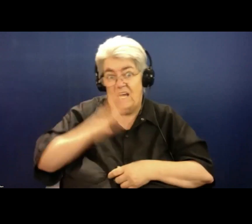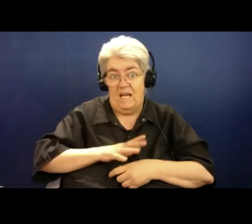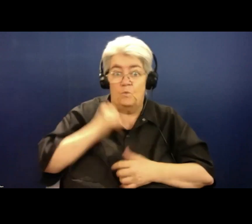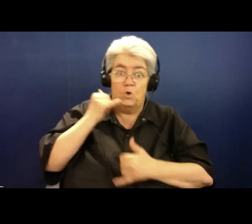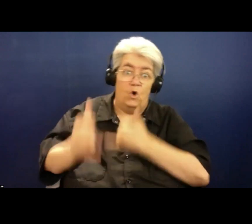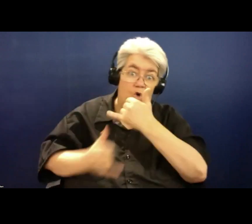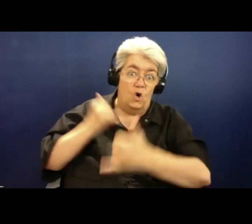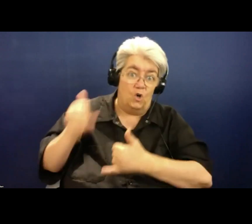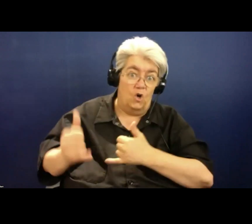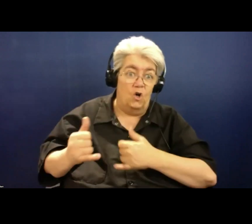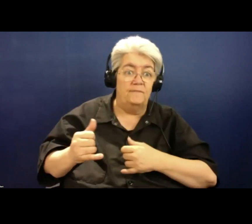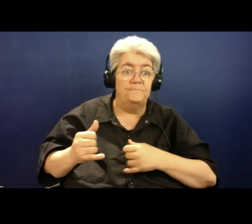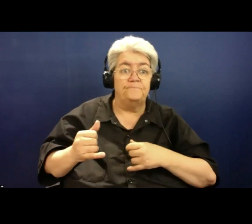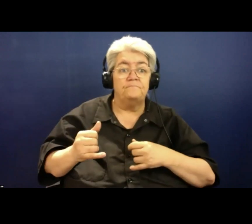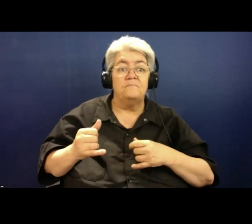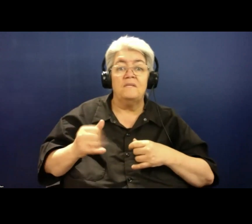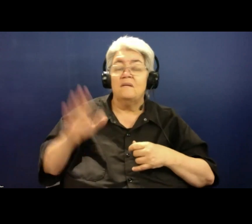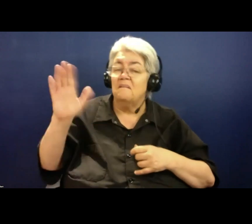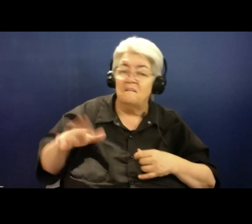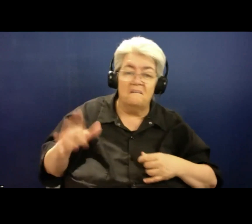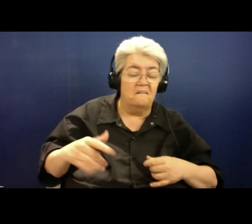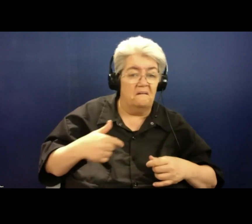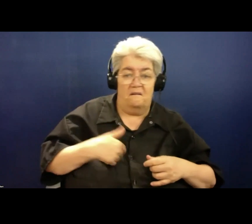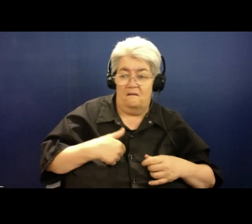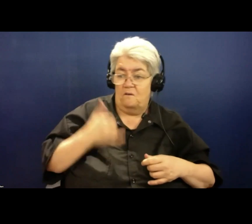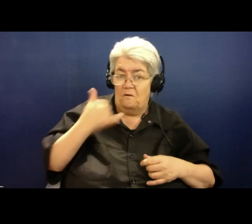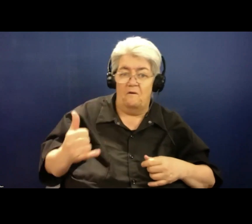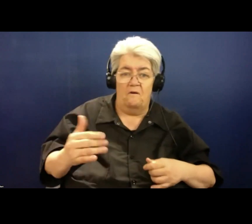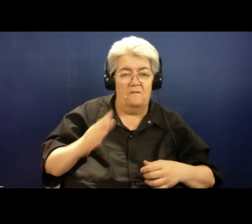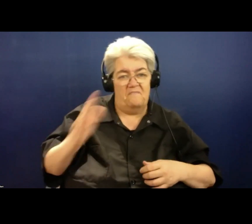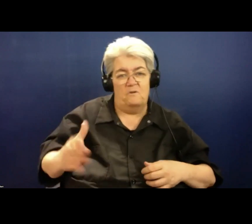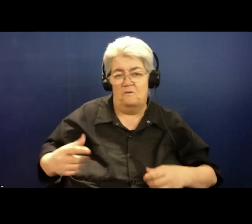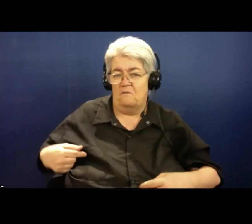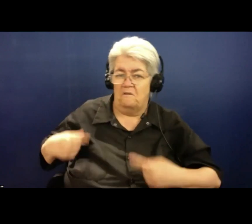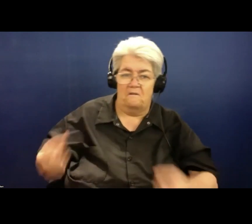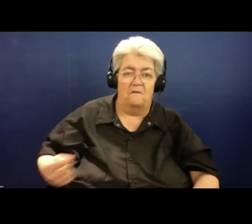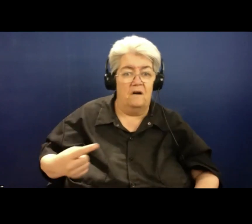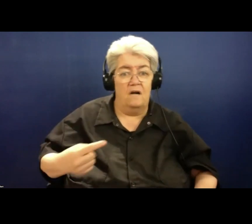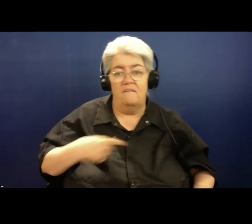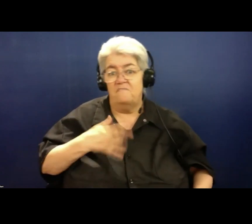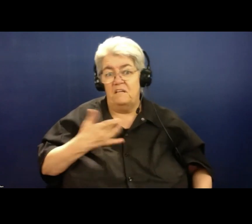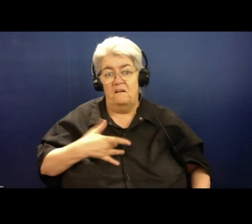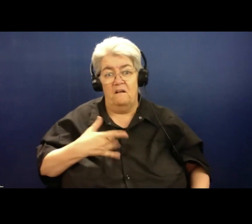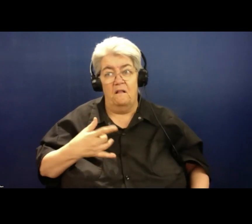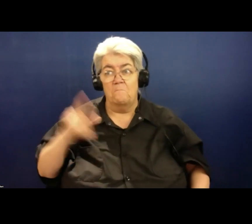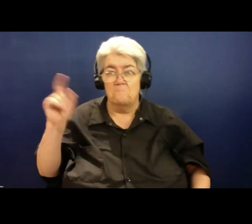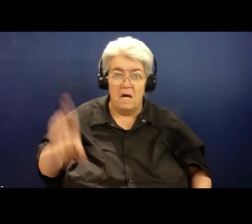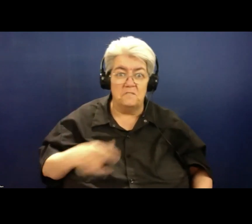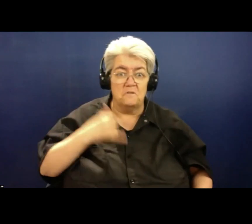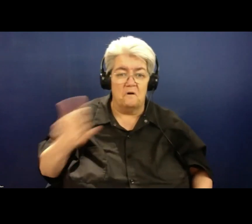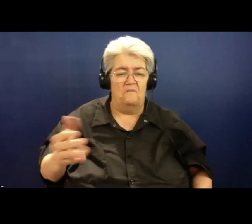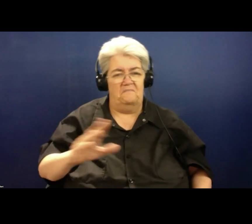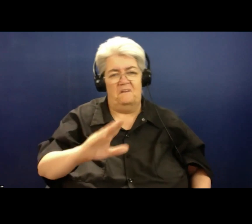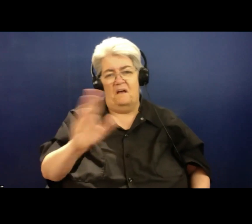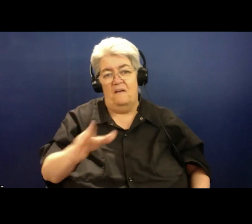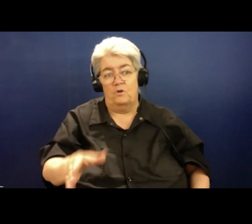only is this the first time I've ever called Lifeline, never, ever did I think I'd have to call Lifeline. Now, I see that